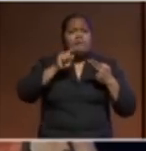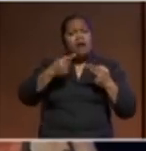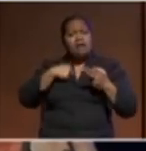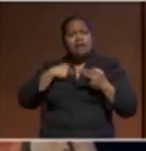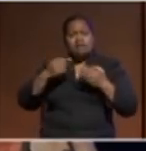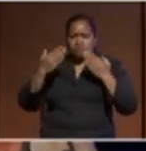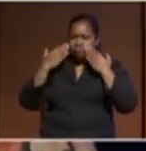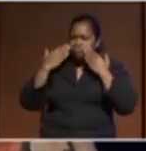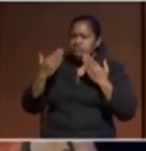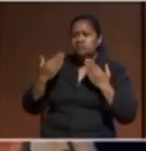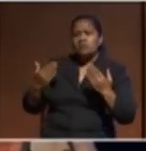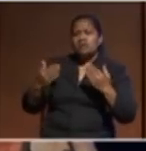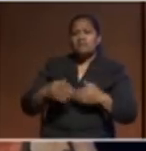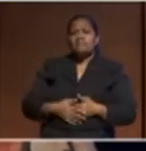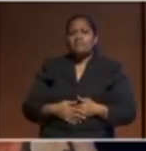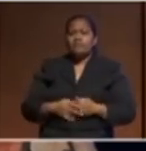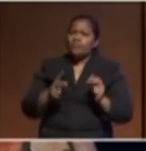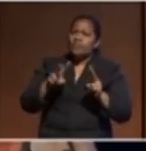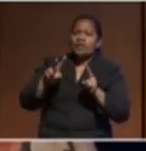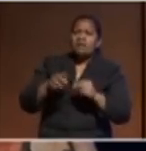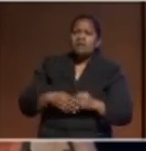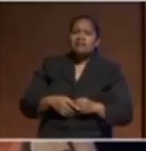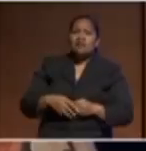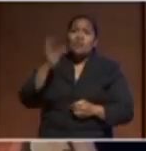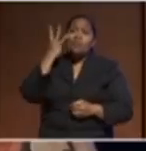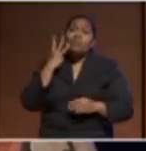our two women prime ministers gave each other